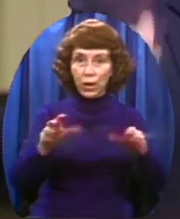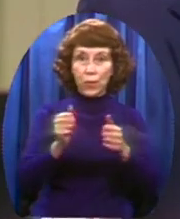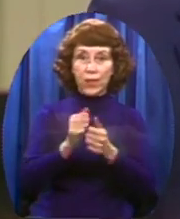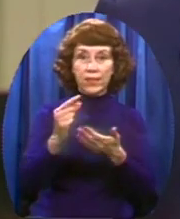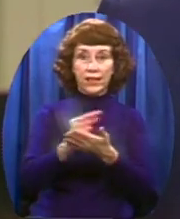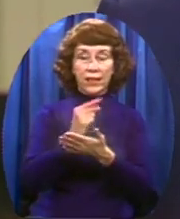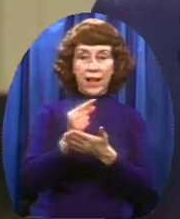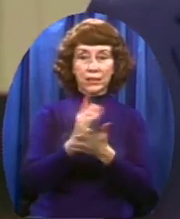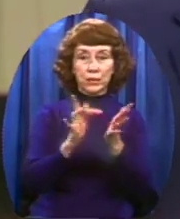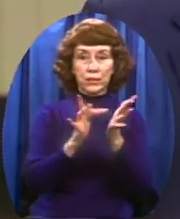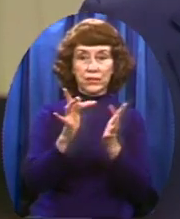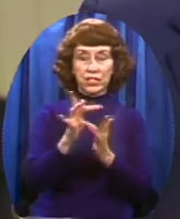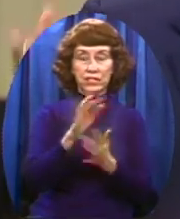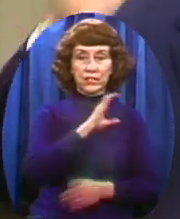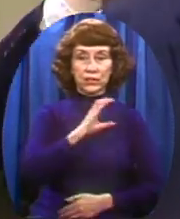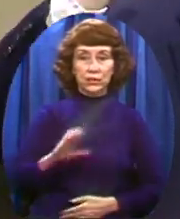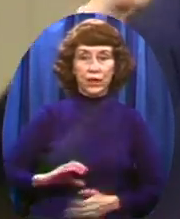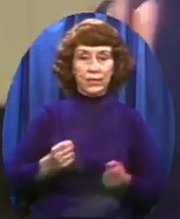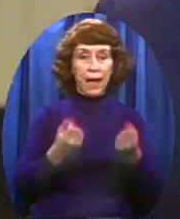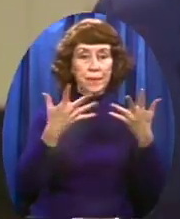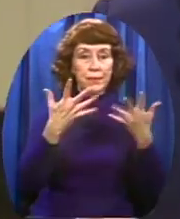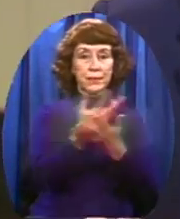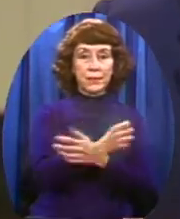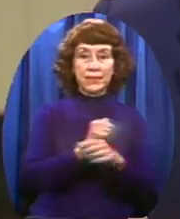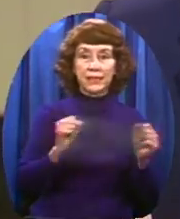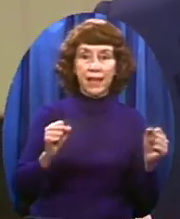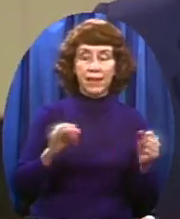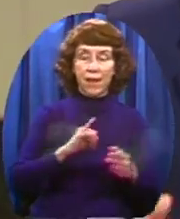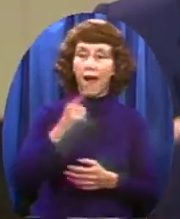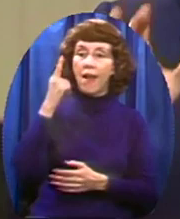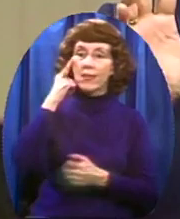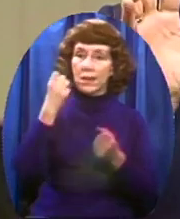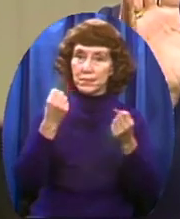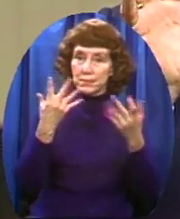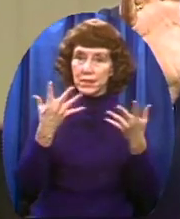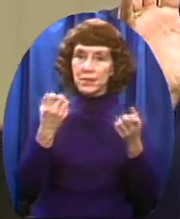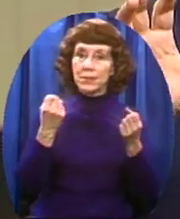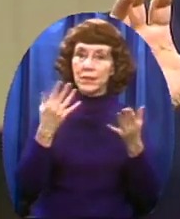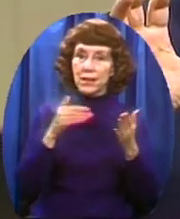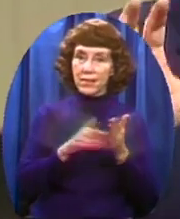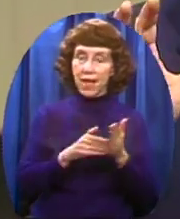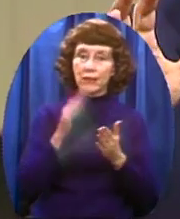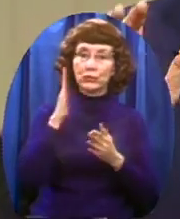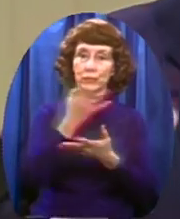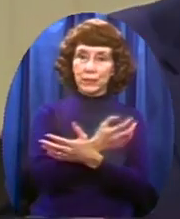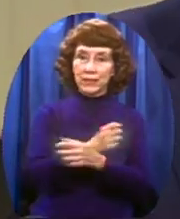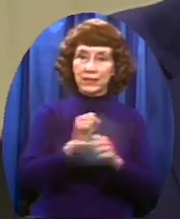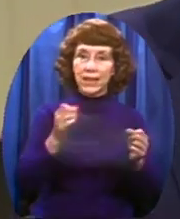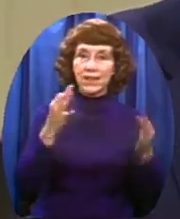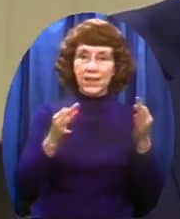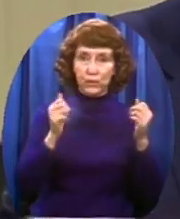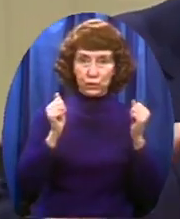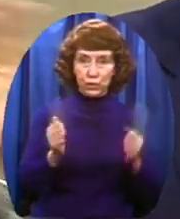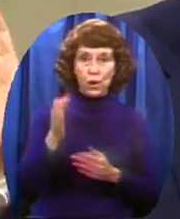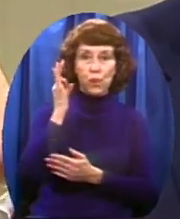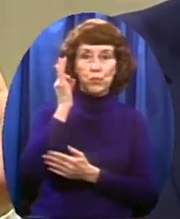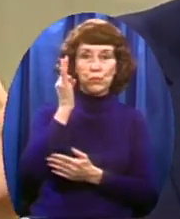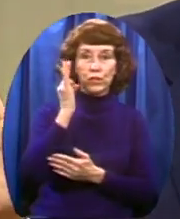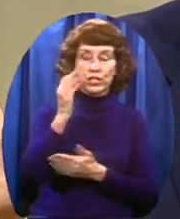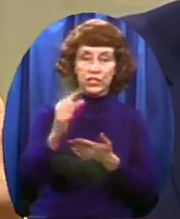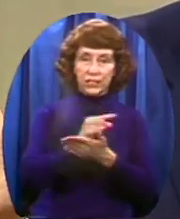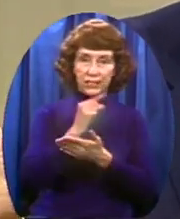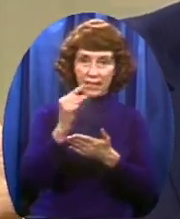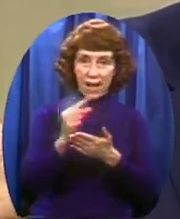many people would be saved? I think several hundred thousand would come to know Christ If I could preach the gospel to them in prime time With ten